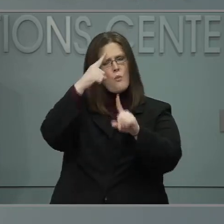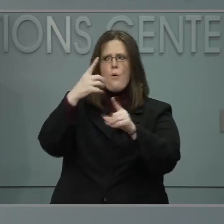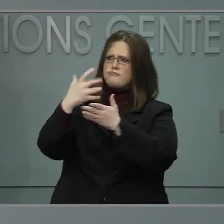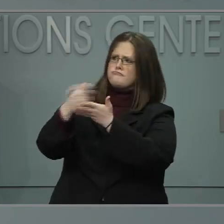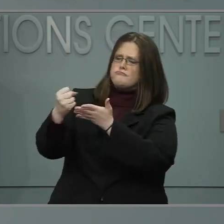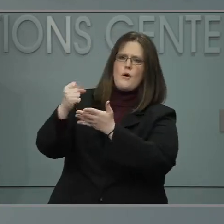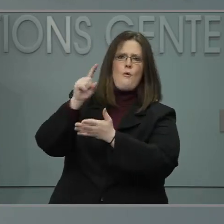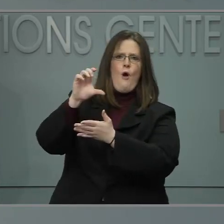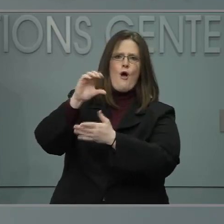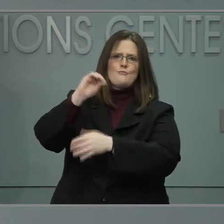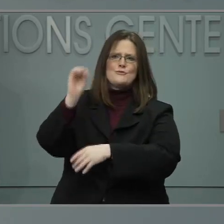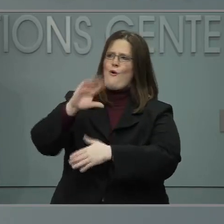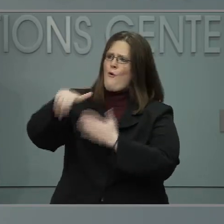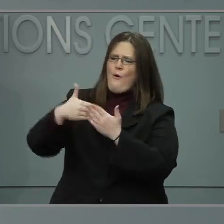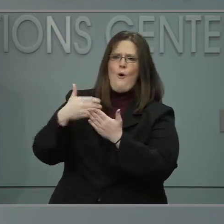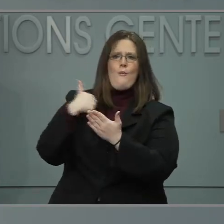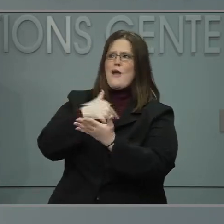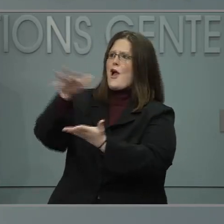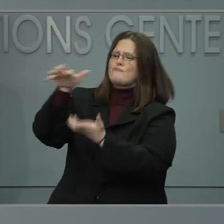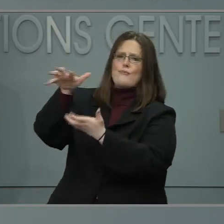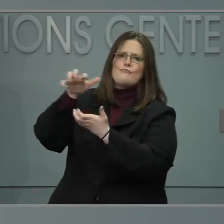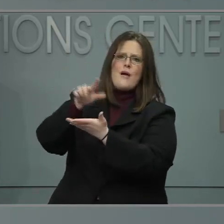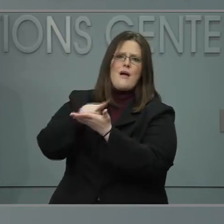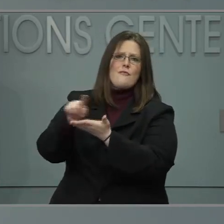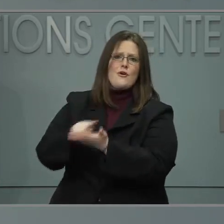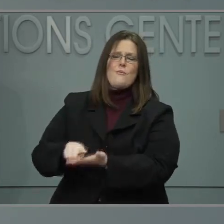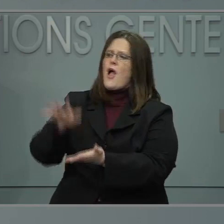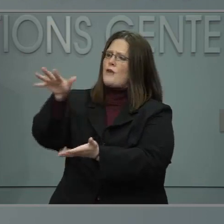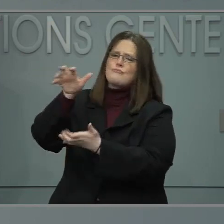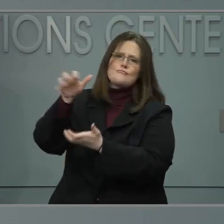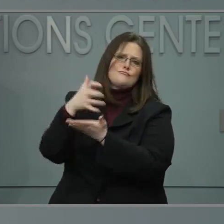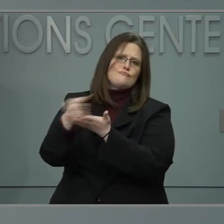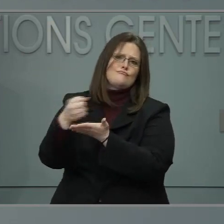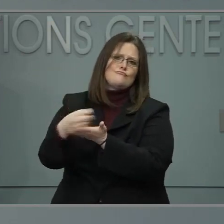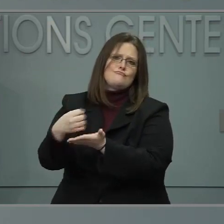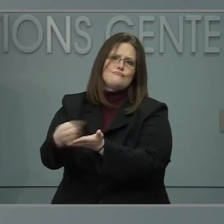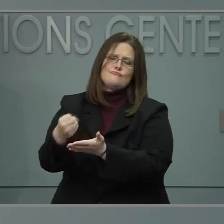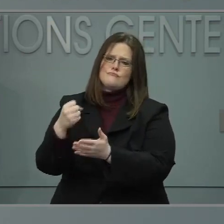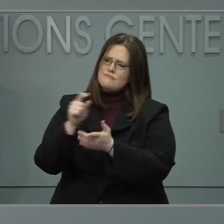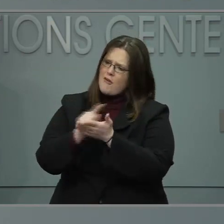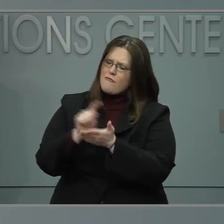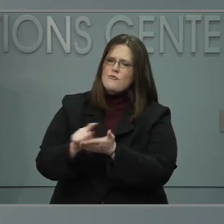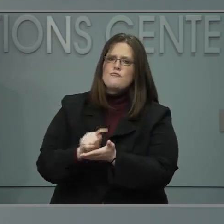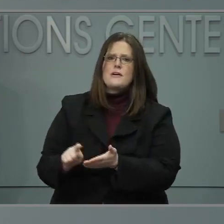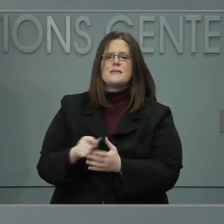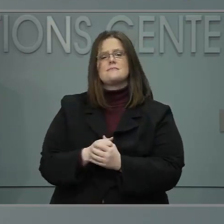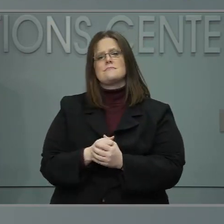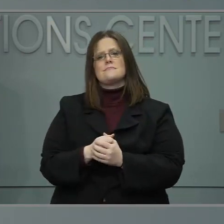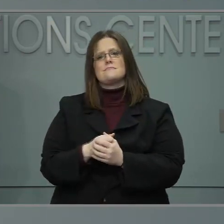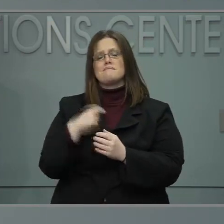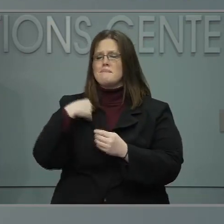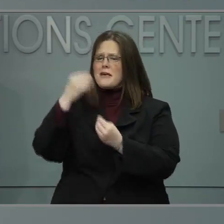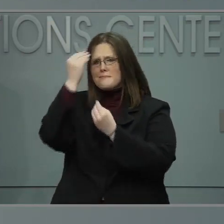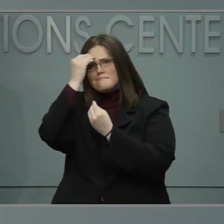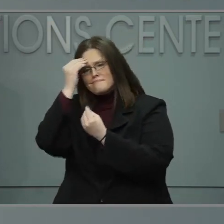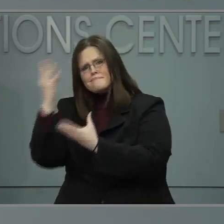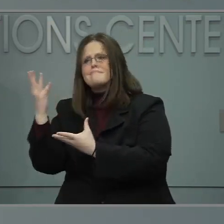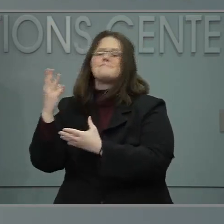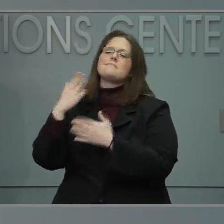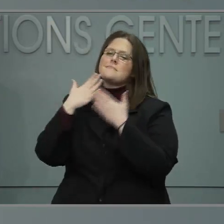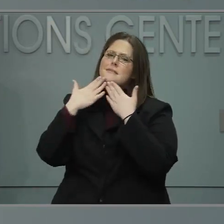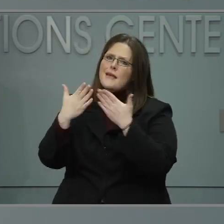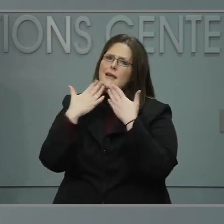receive the next shipment. And I'm grateful for the work of our Department of Health and Human Services and the vaccine precise